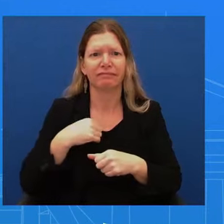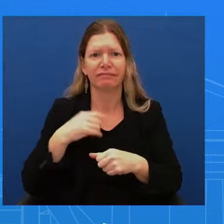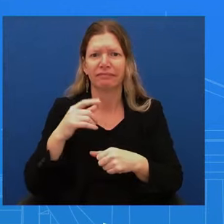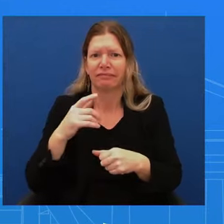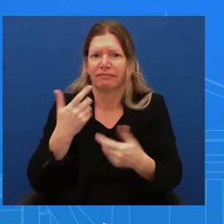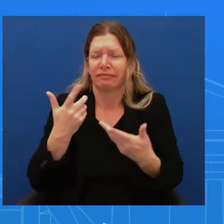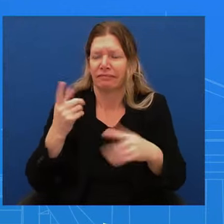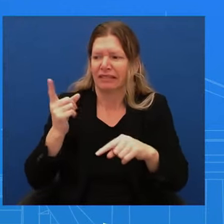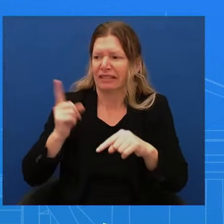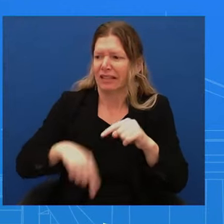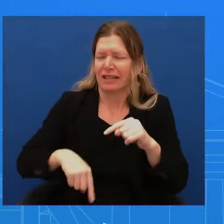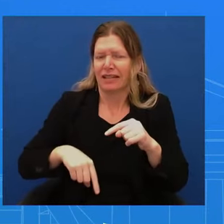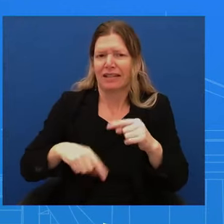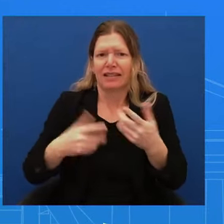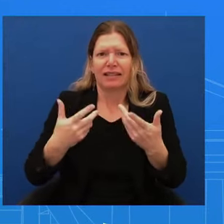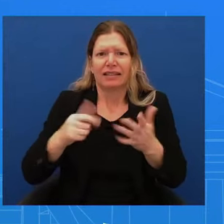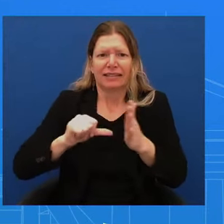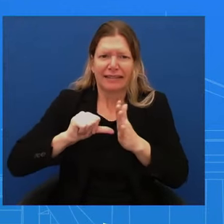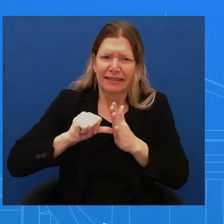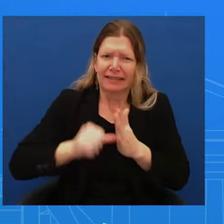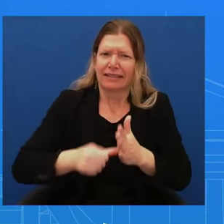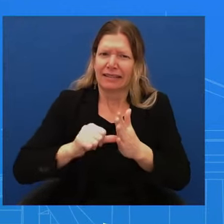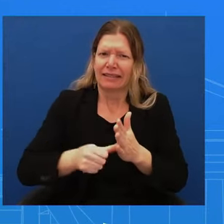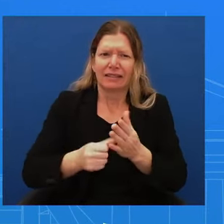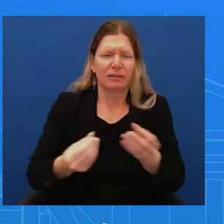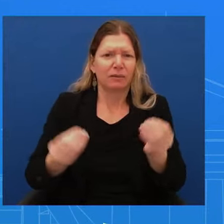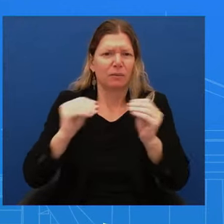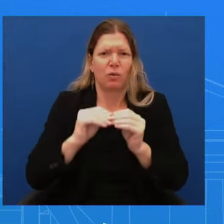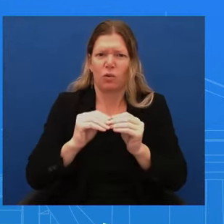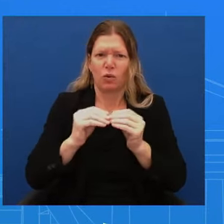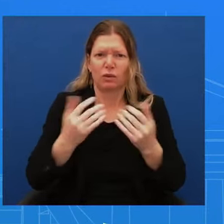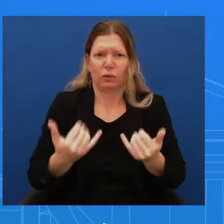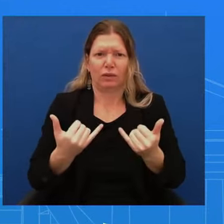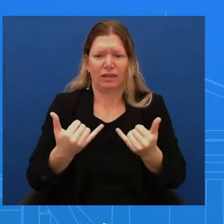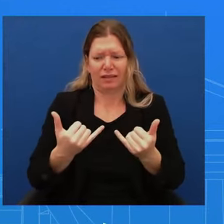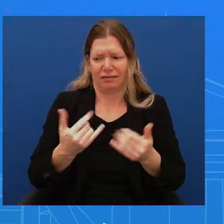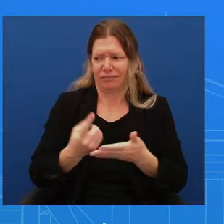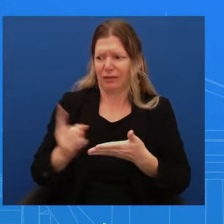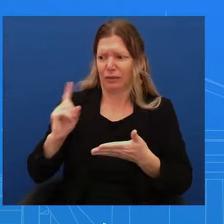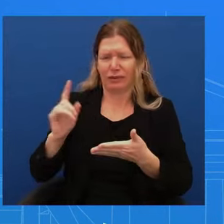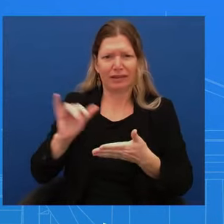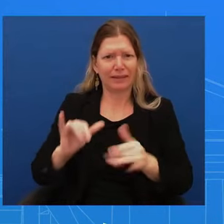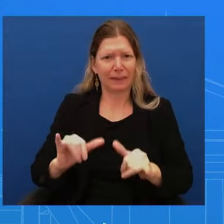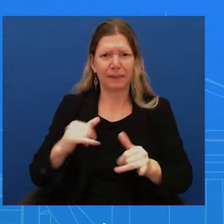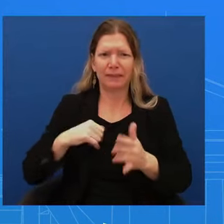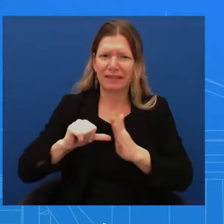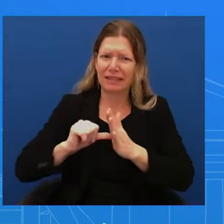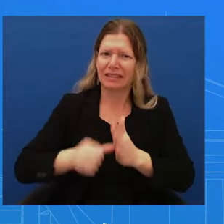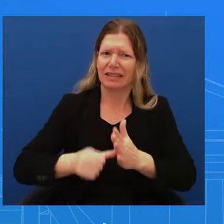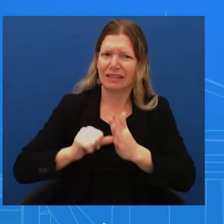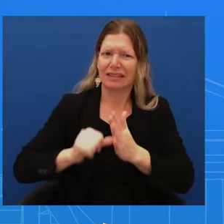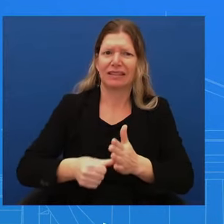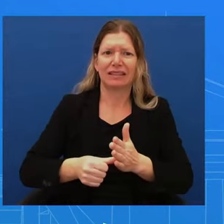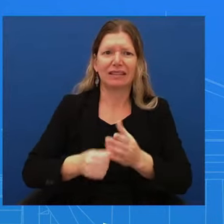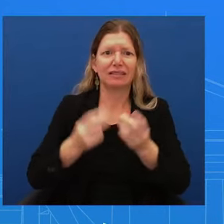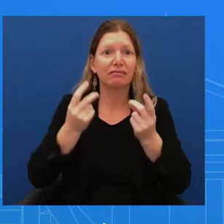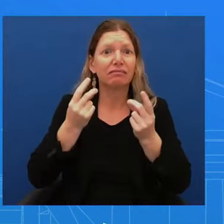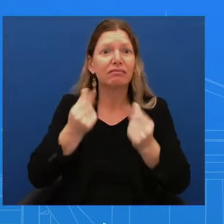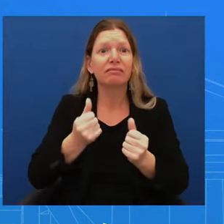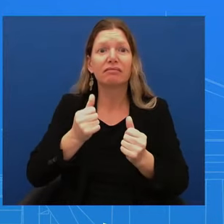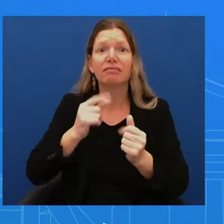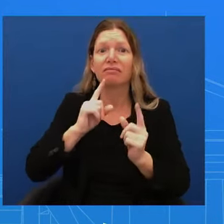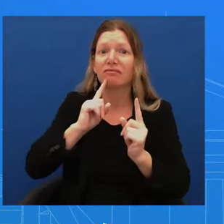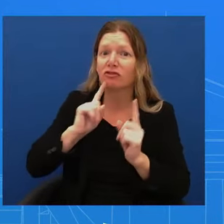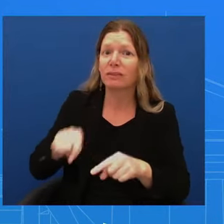that the most effective response to Russia's ongoing missile and UAV attacks is to provide Ukraine with vital air defense capabilities and other types of military